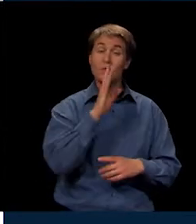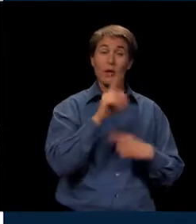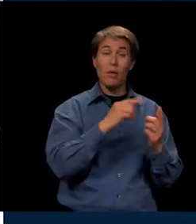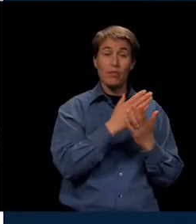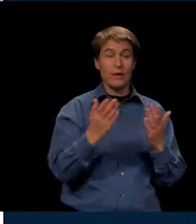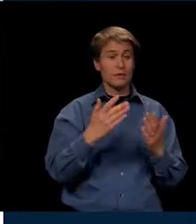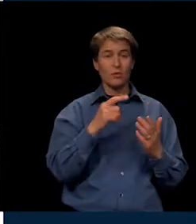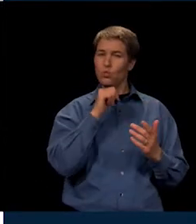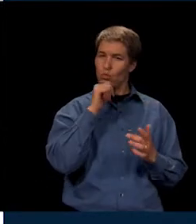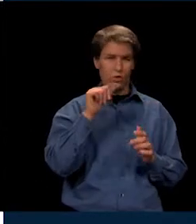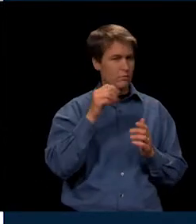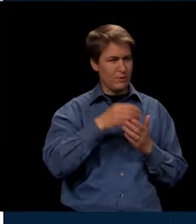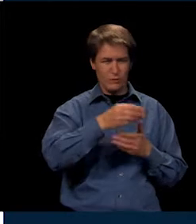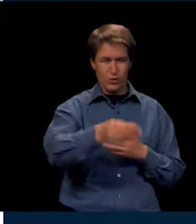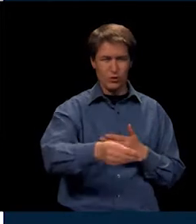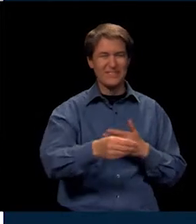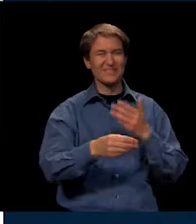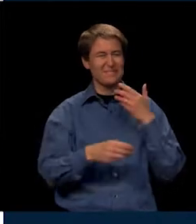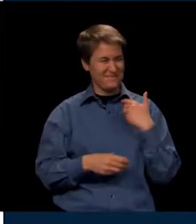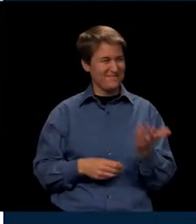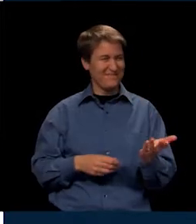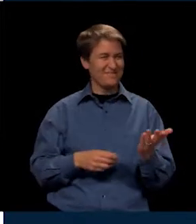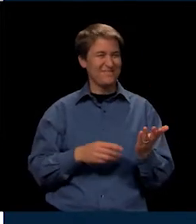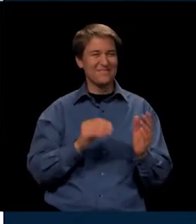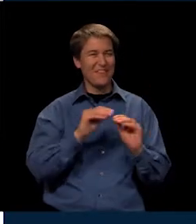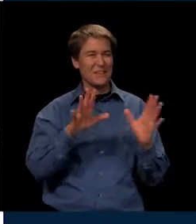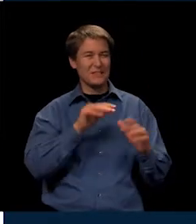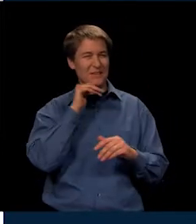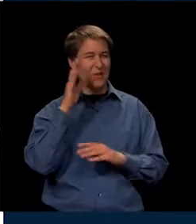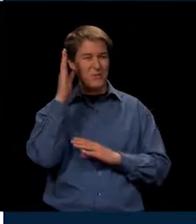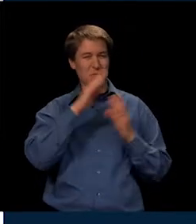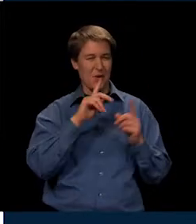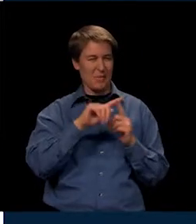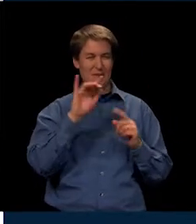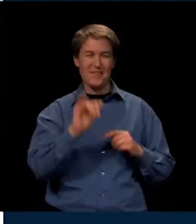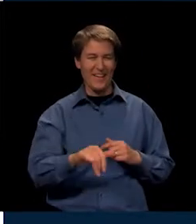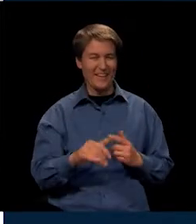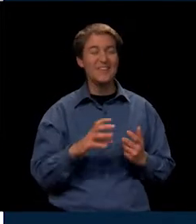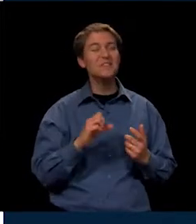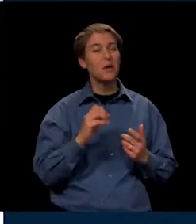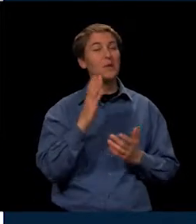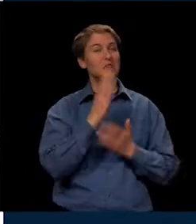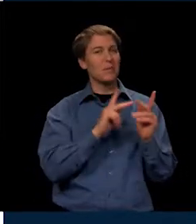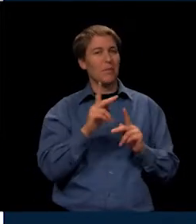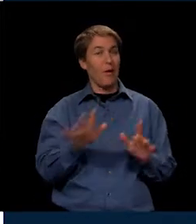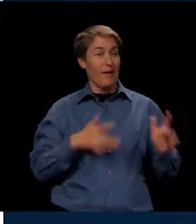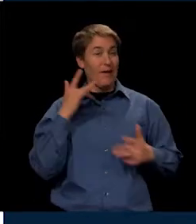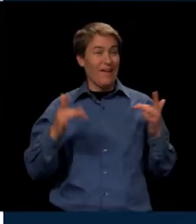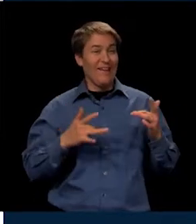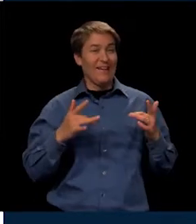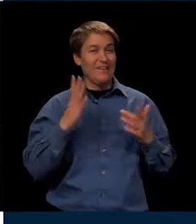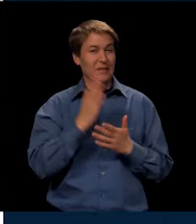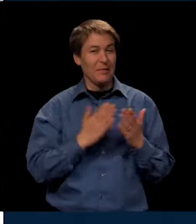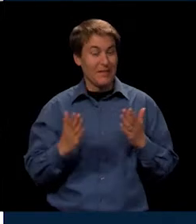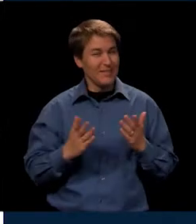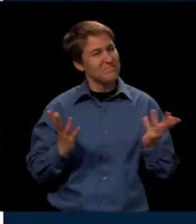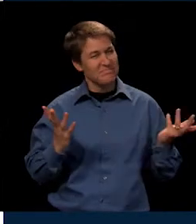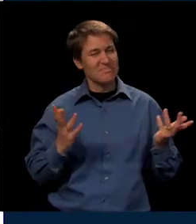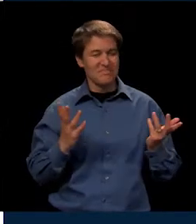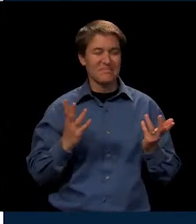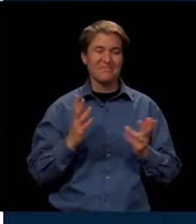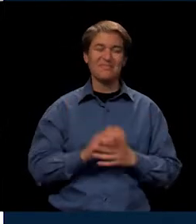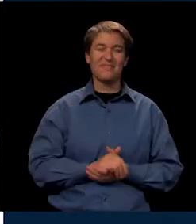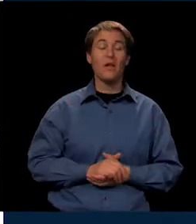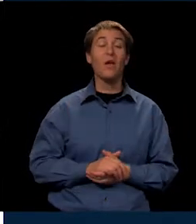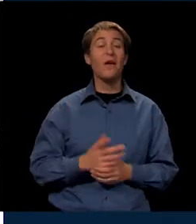were not going to be purchasing and we did not need to worry about those. So some people got very excited about some of those pieces.